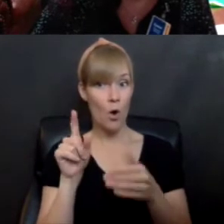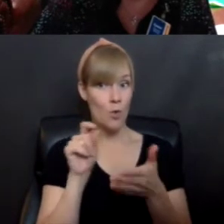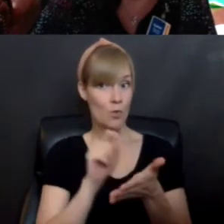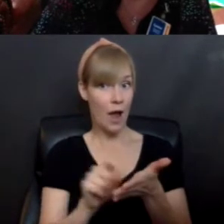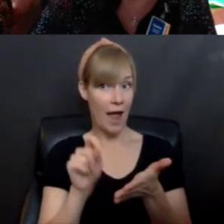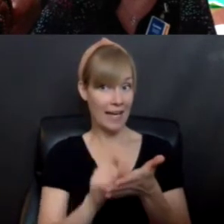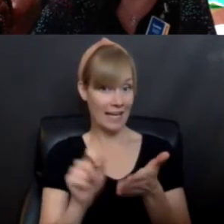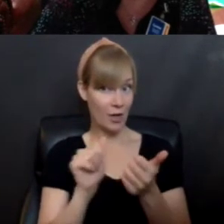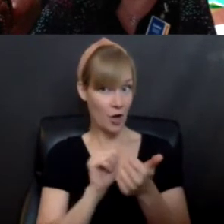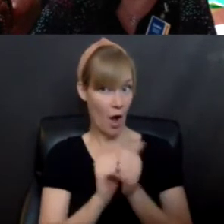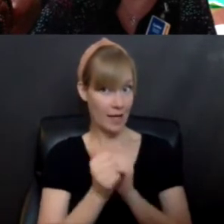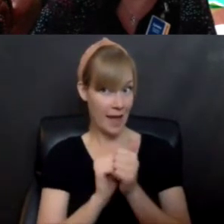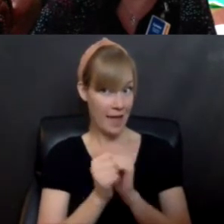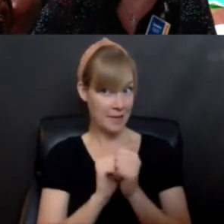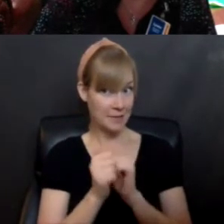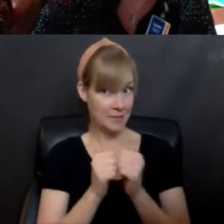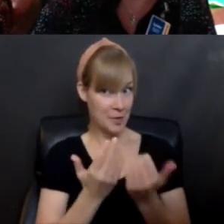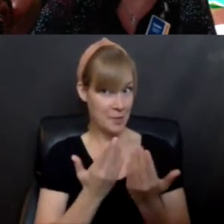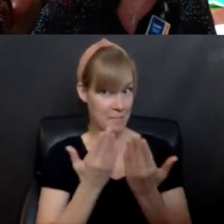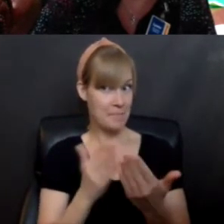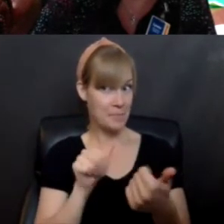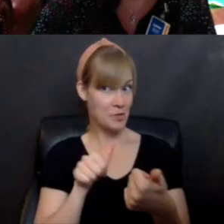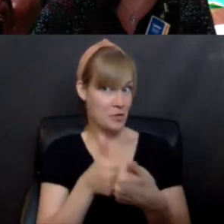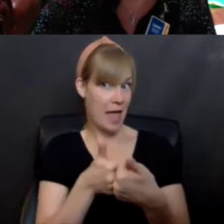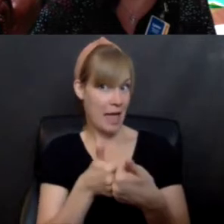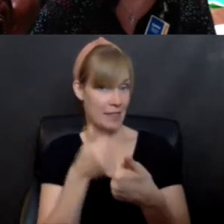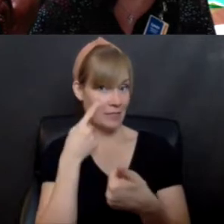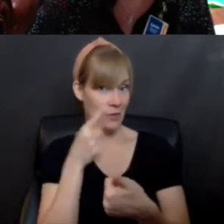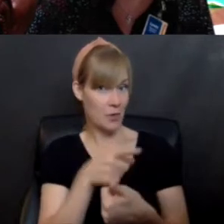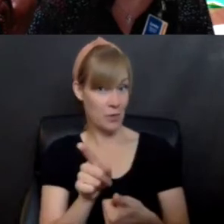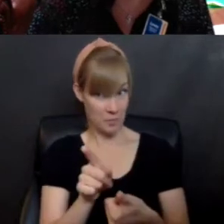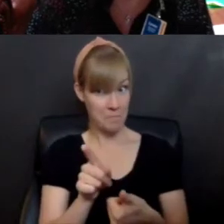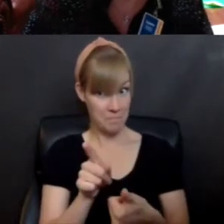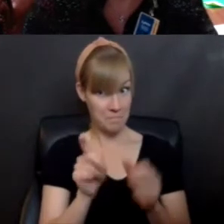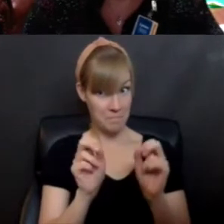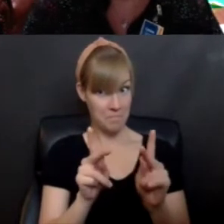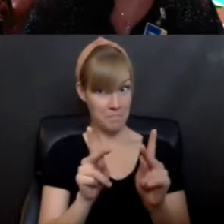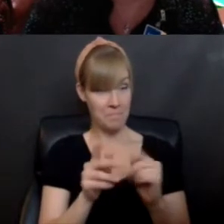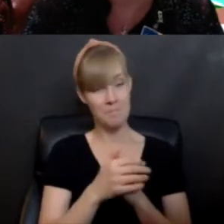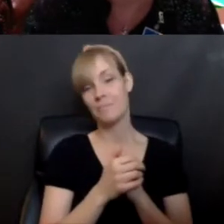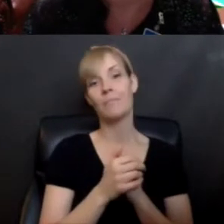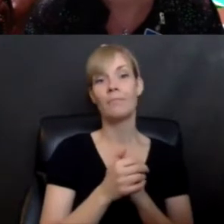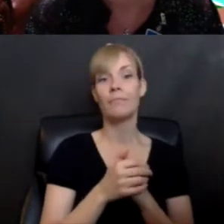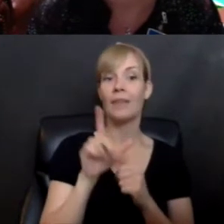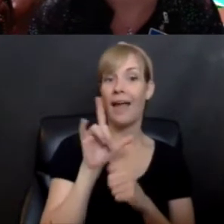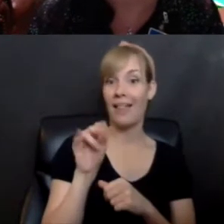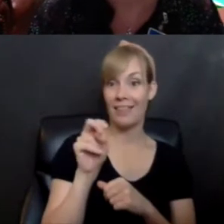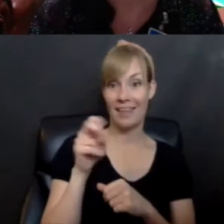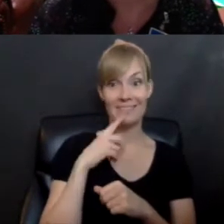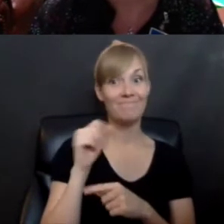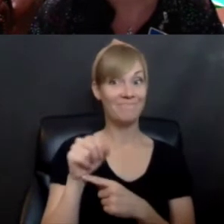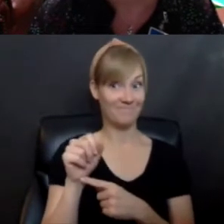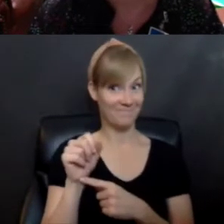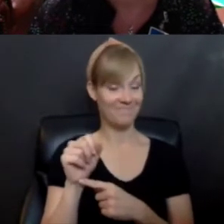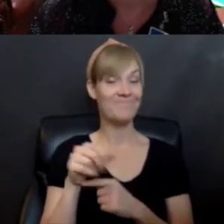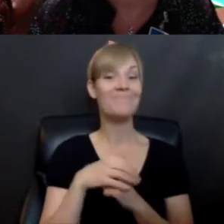that we might put a little challenge out to you. What do you think? We are. Yeah. One